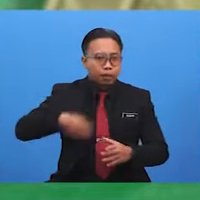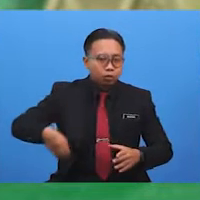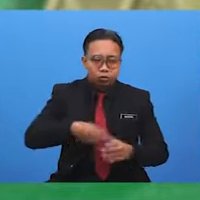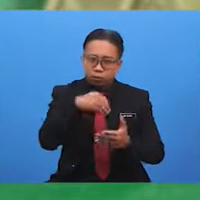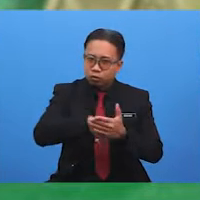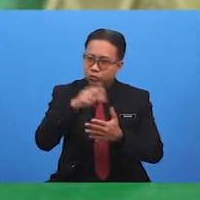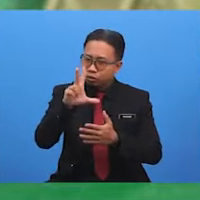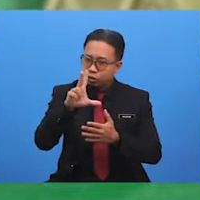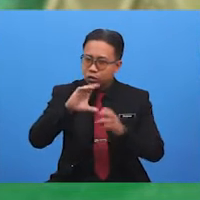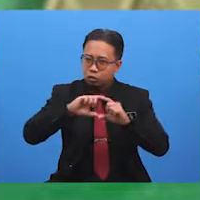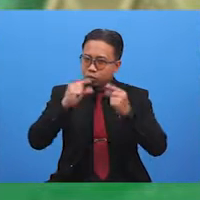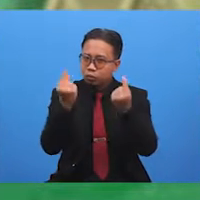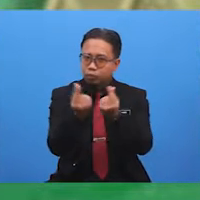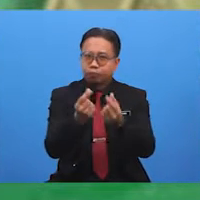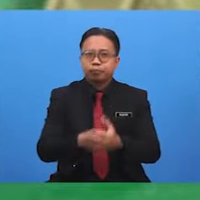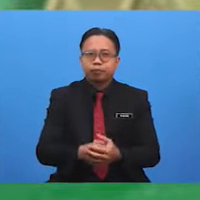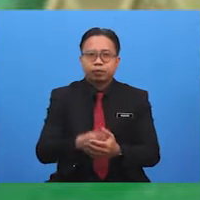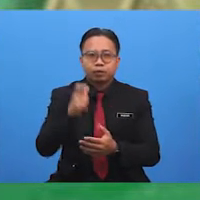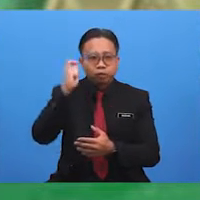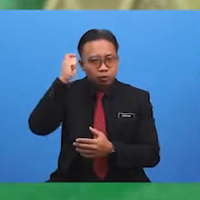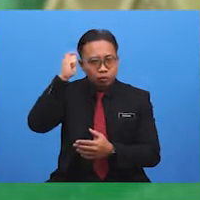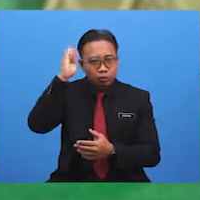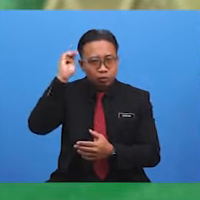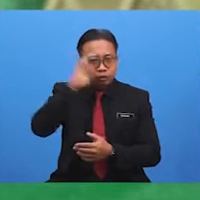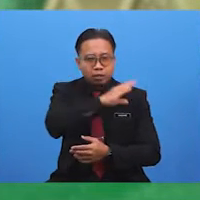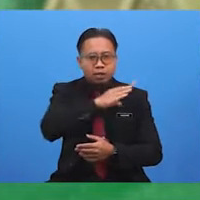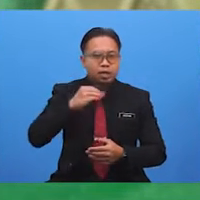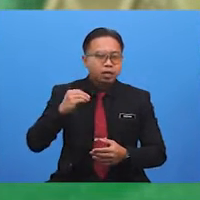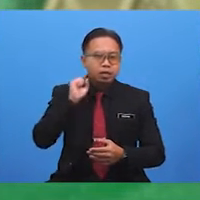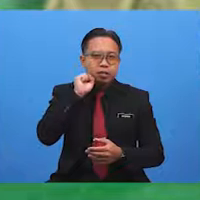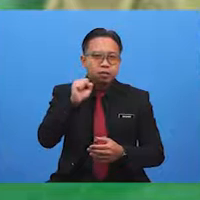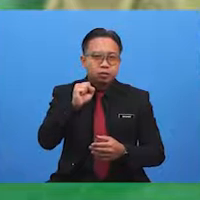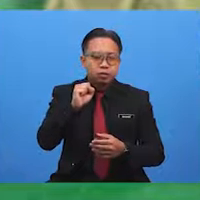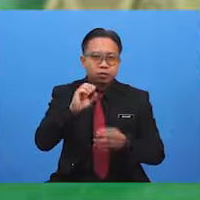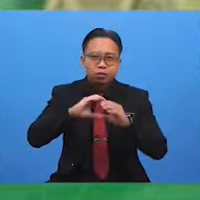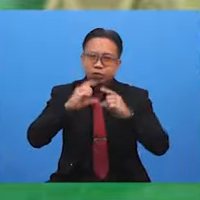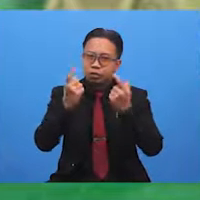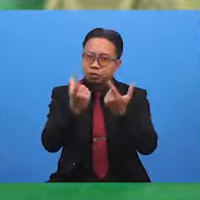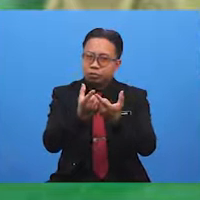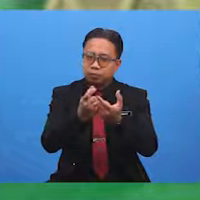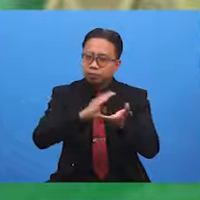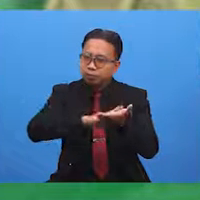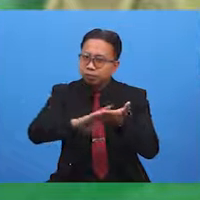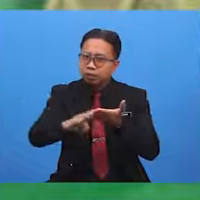Thomas and his team cleaned the kitchen area. Ravin's team took care of